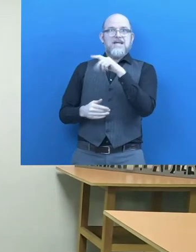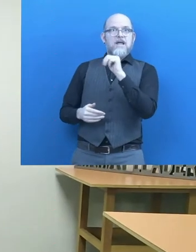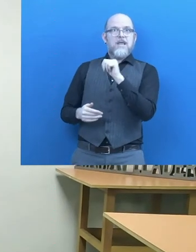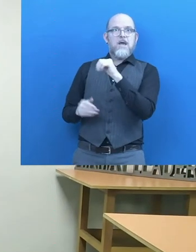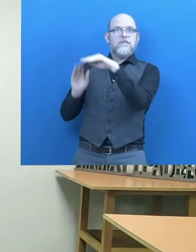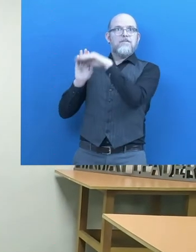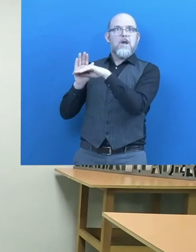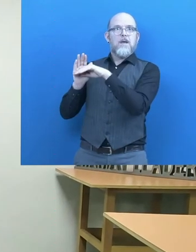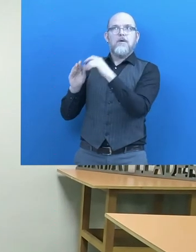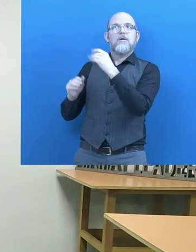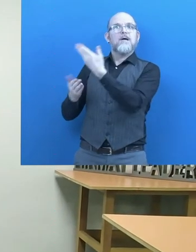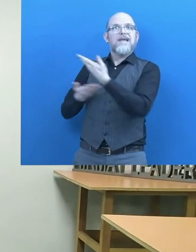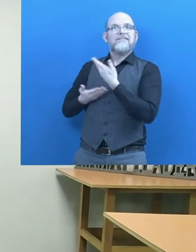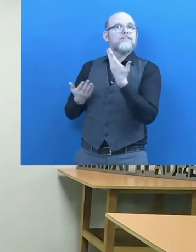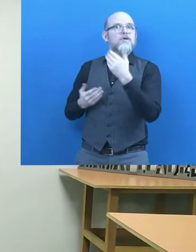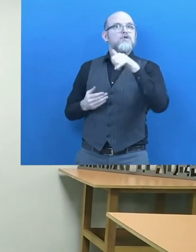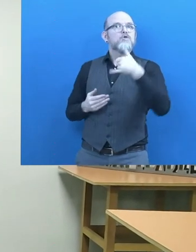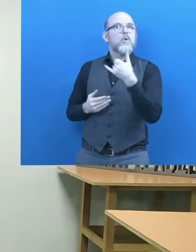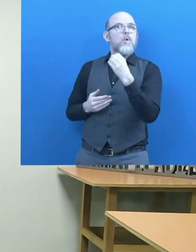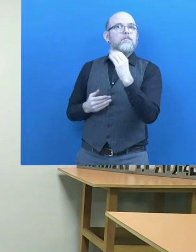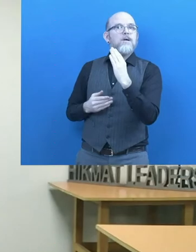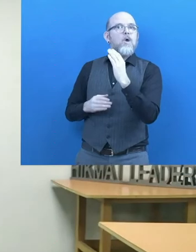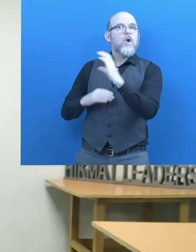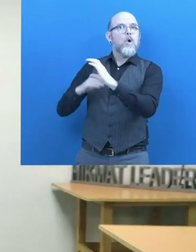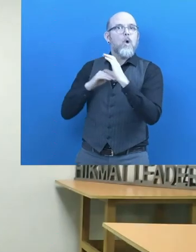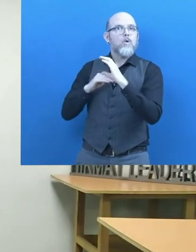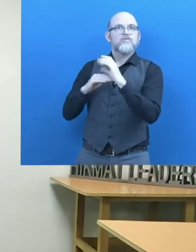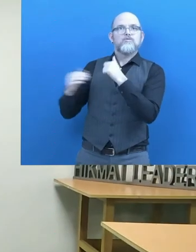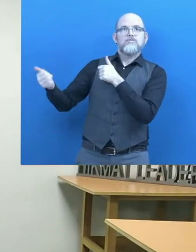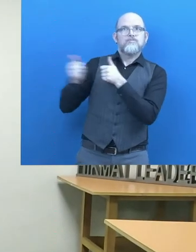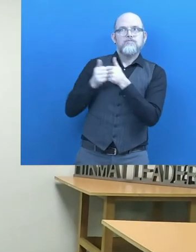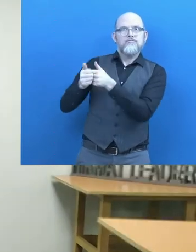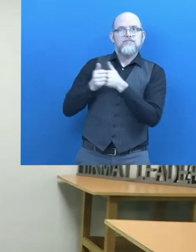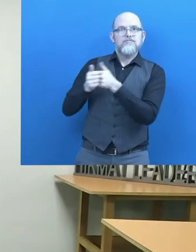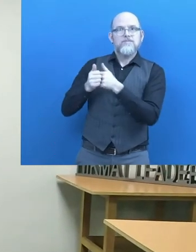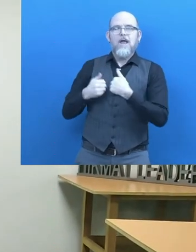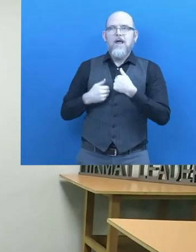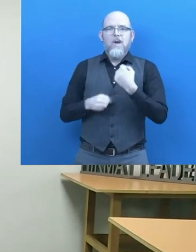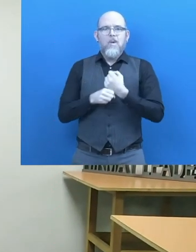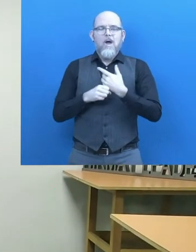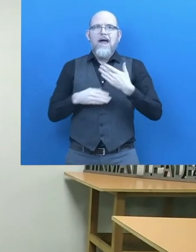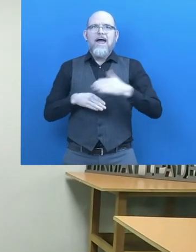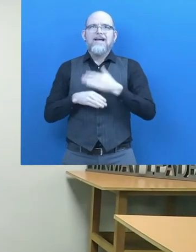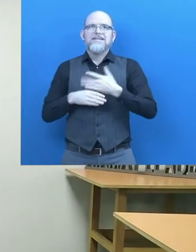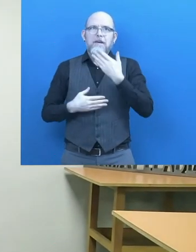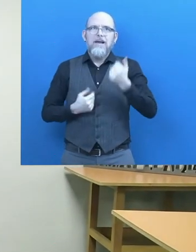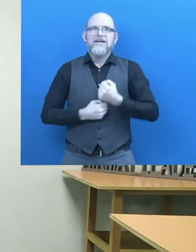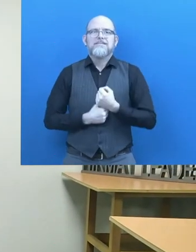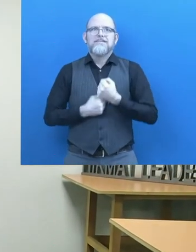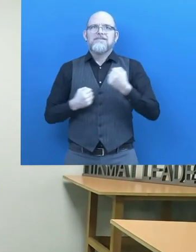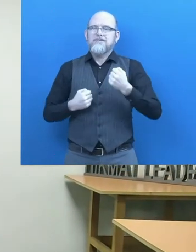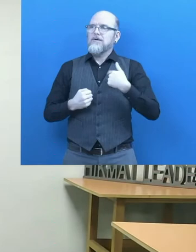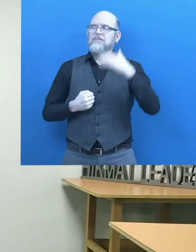me master my tasks easily. Now I have more confidence in myself